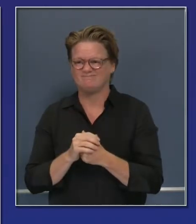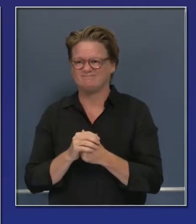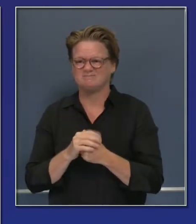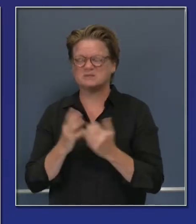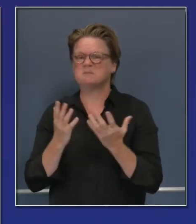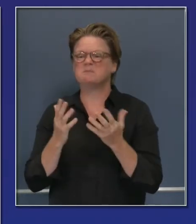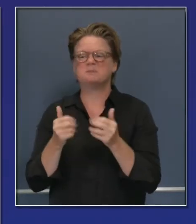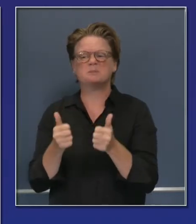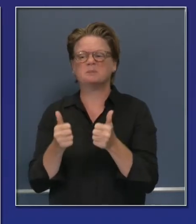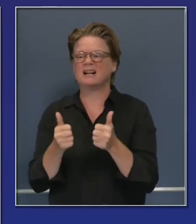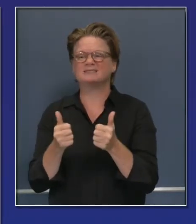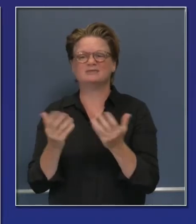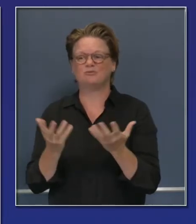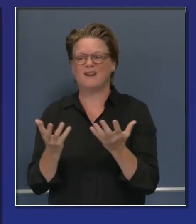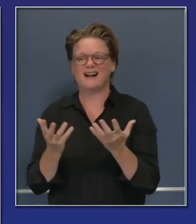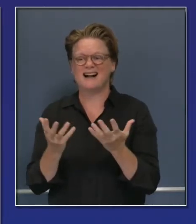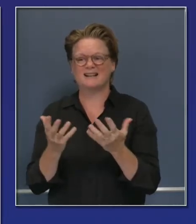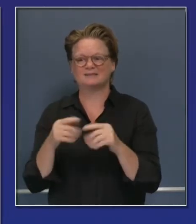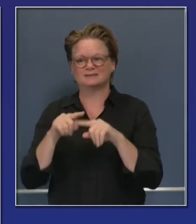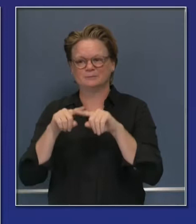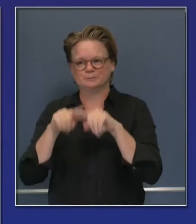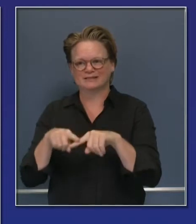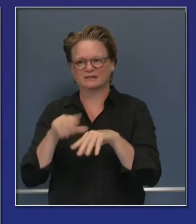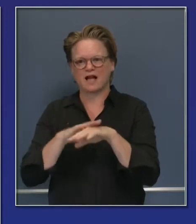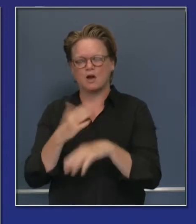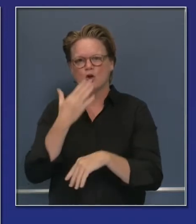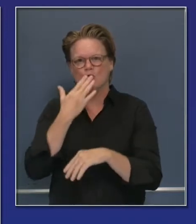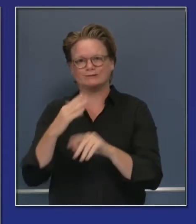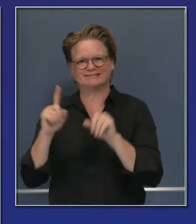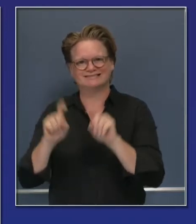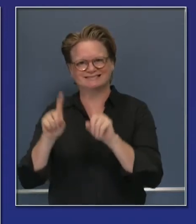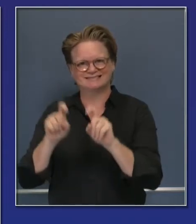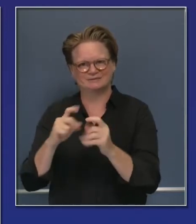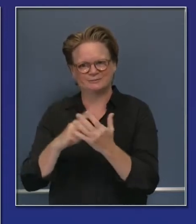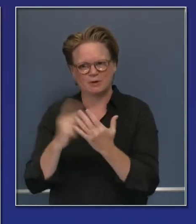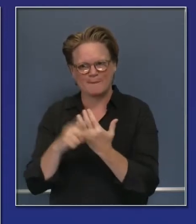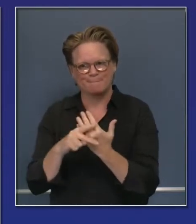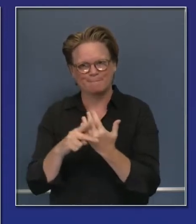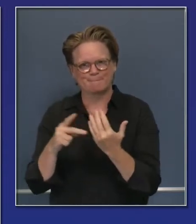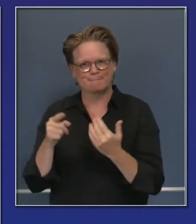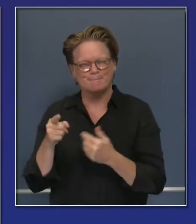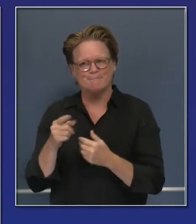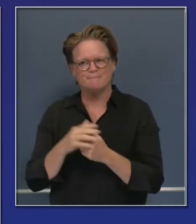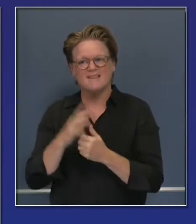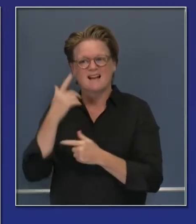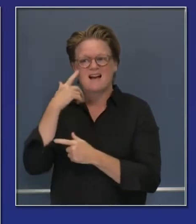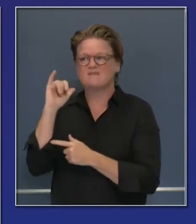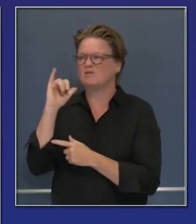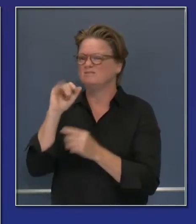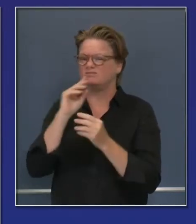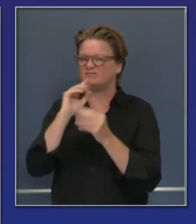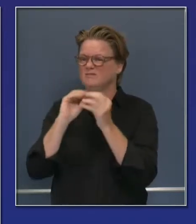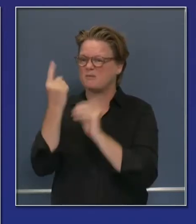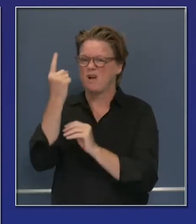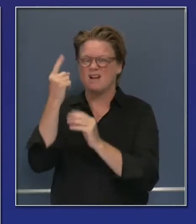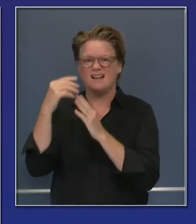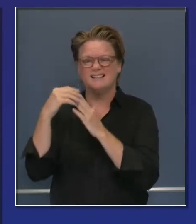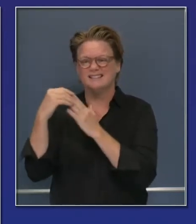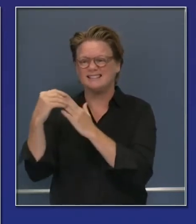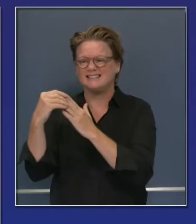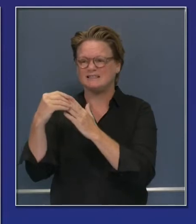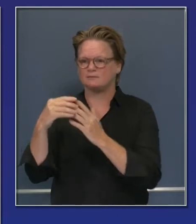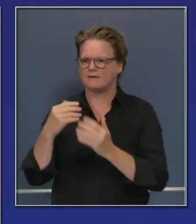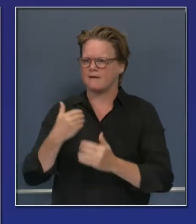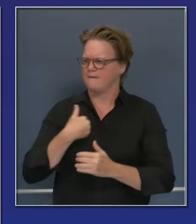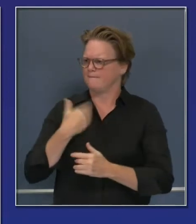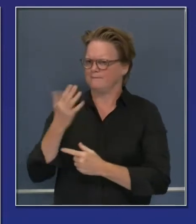again, our governor, California, is taking the lead in establishing a reliable form of testing for the people